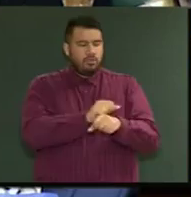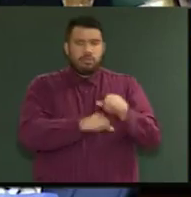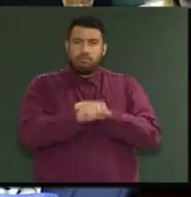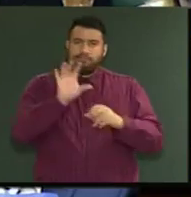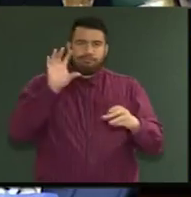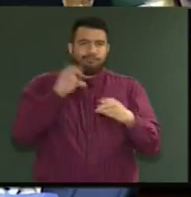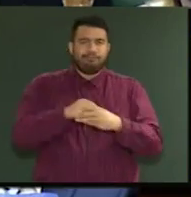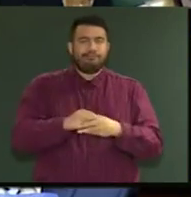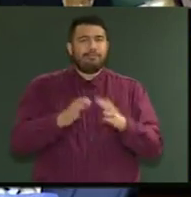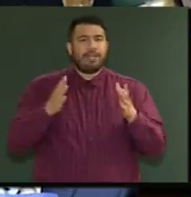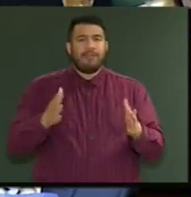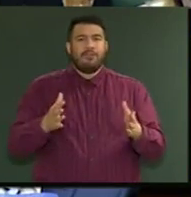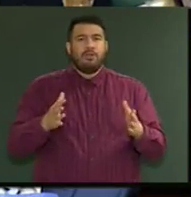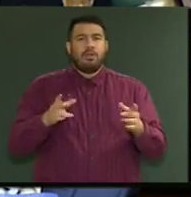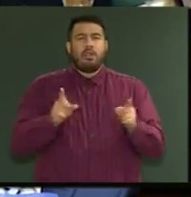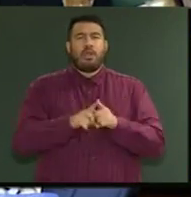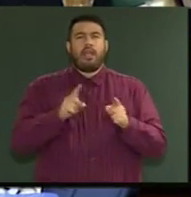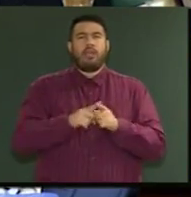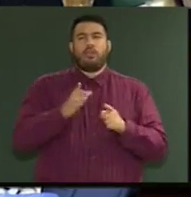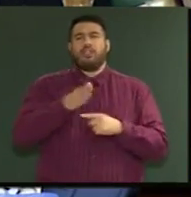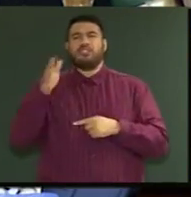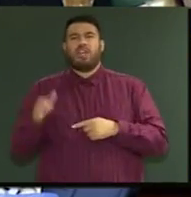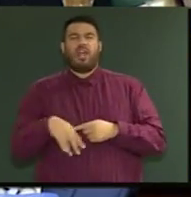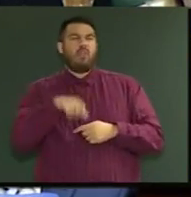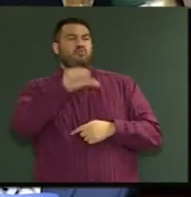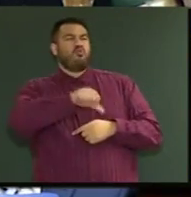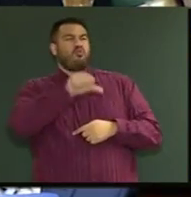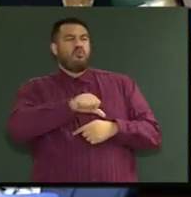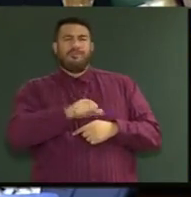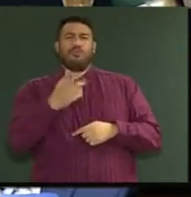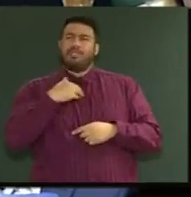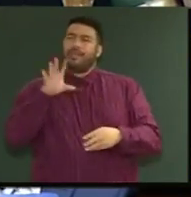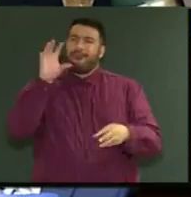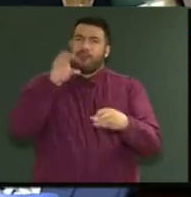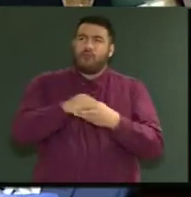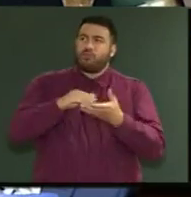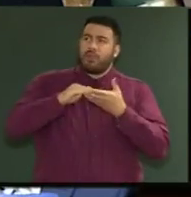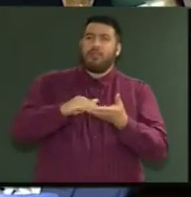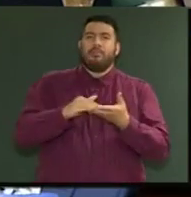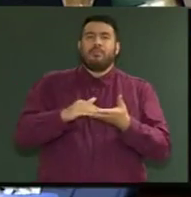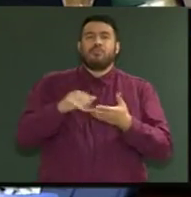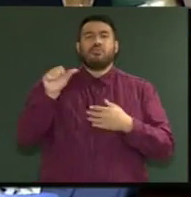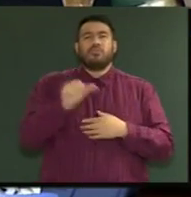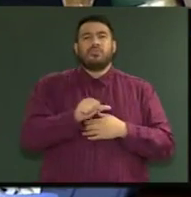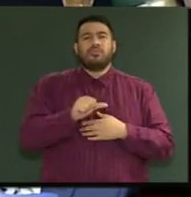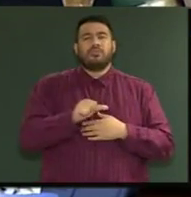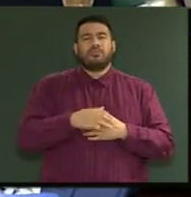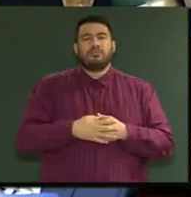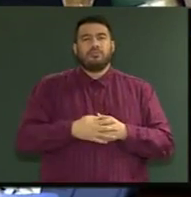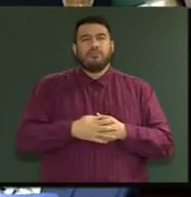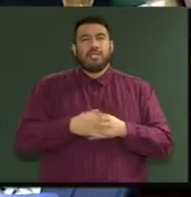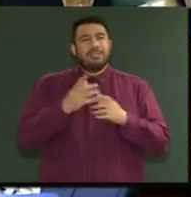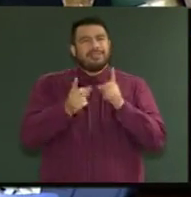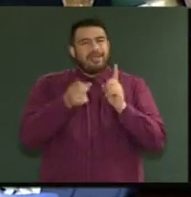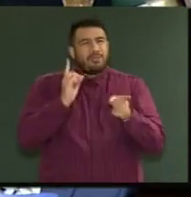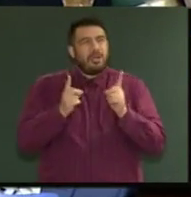You can't play the game from the sidelines, you need to be in the game. And sometimes, Mr Speaker, we need